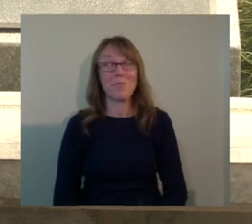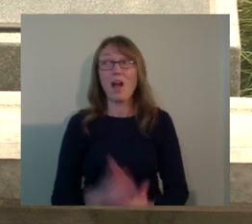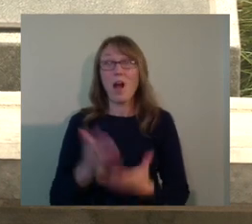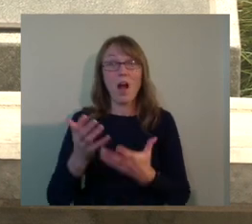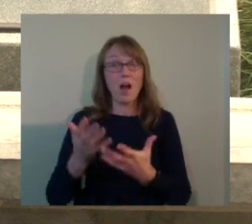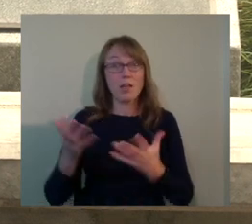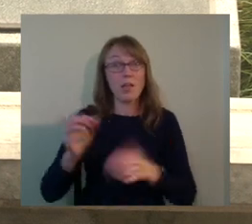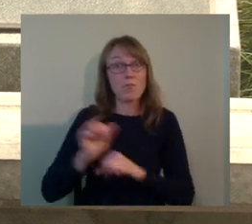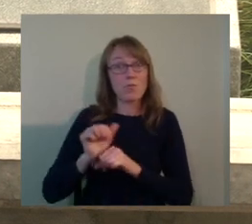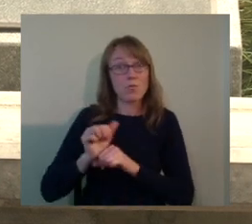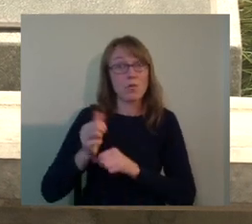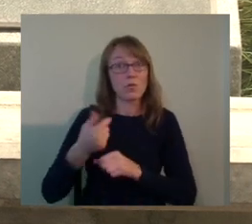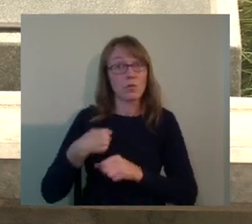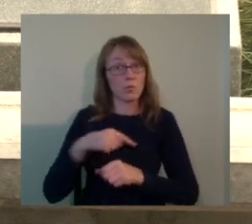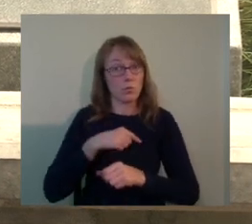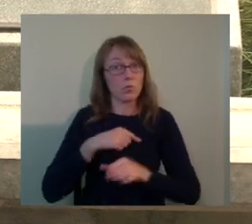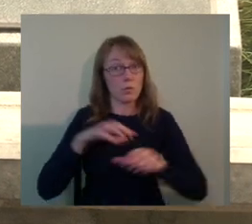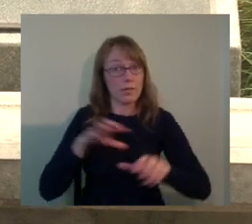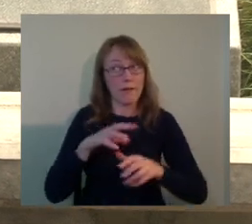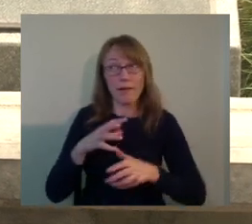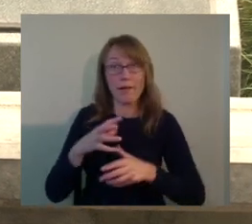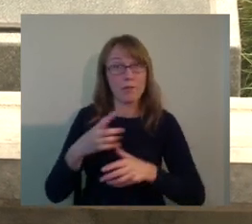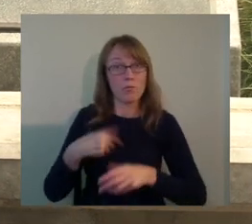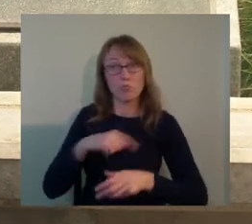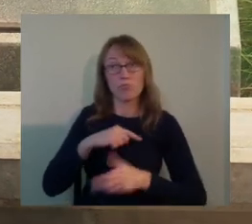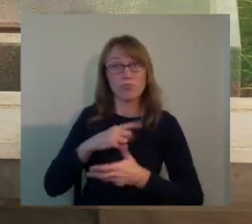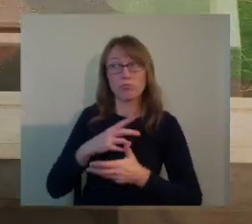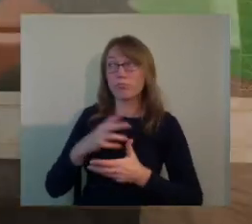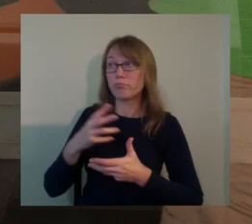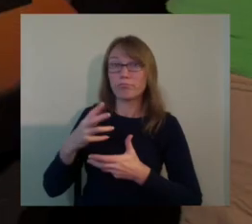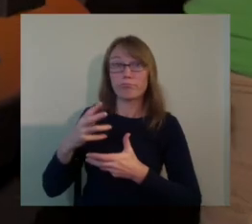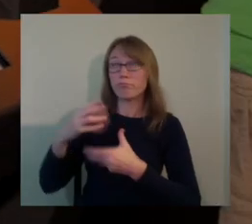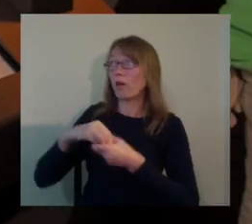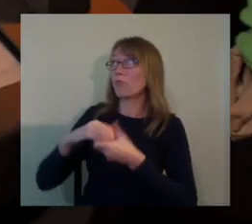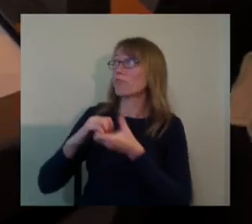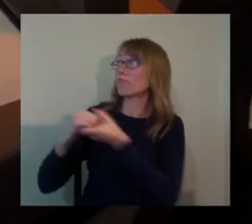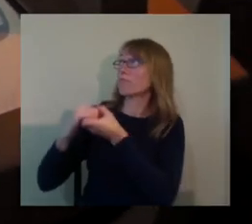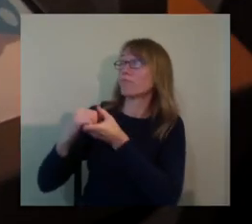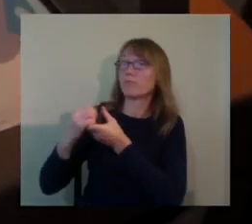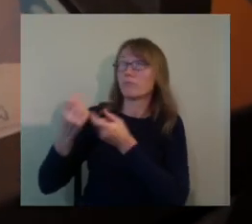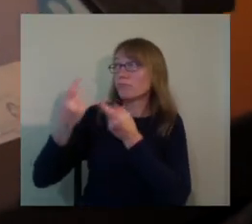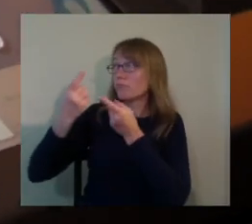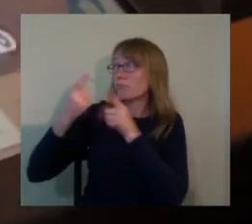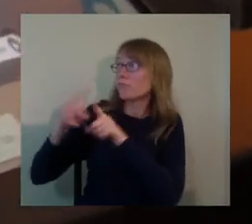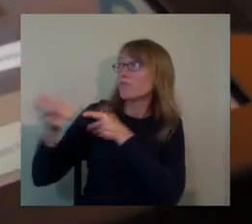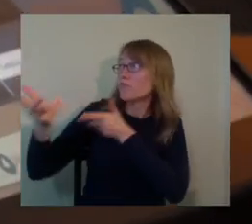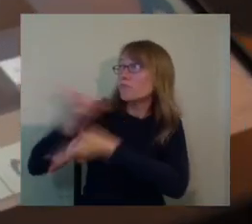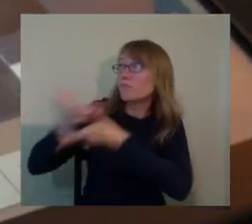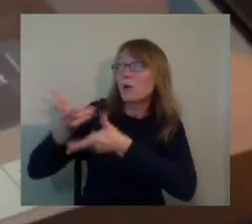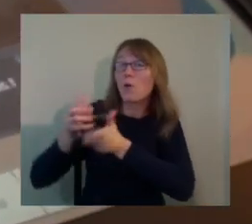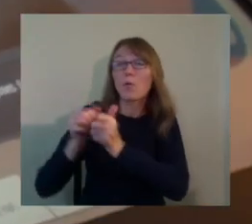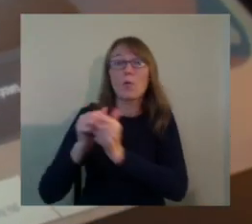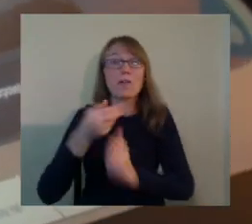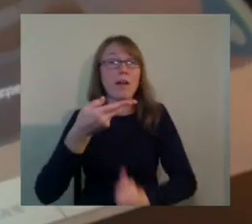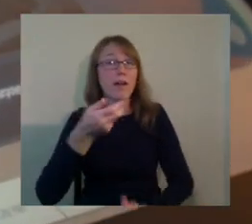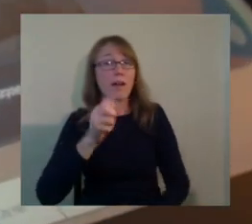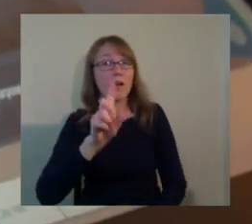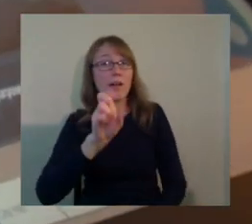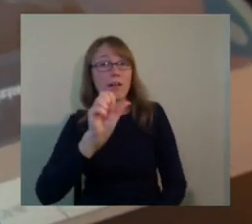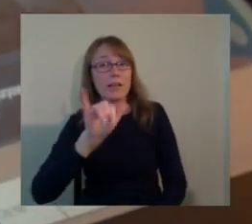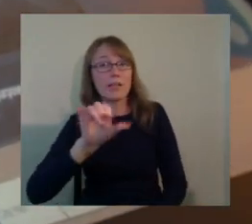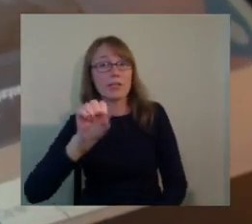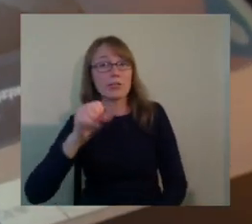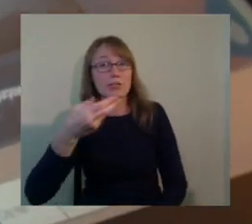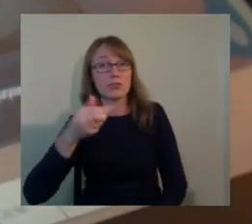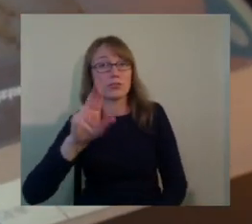was, is a firm called Haley Sharp Design from England. Uh, and they and we really became partners and as a result of